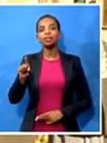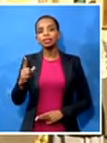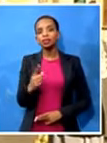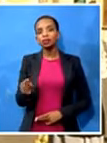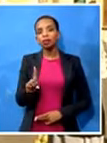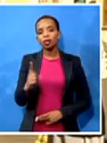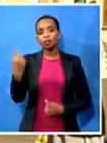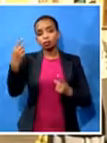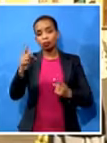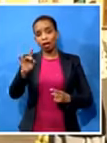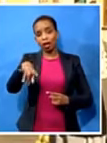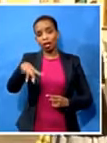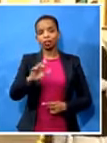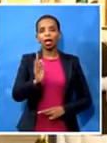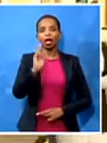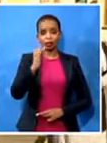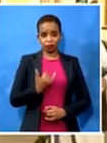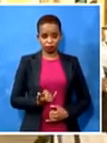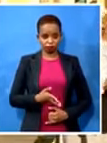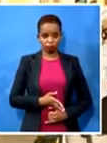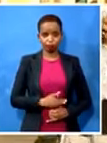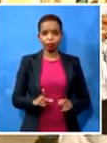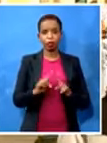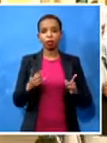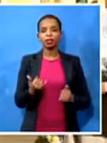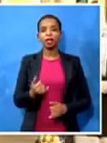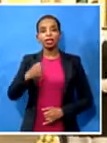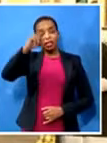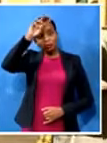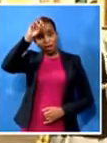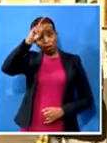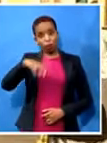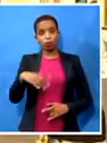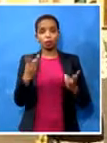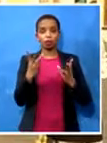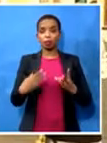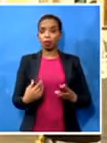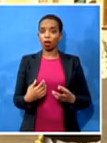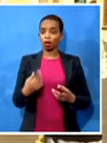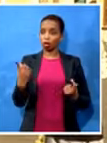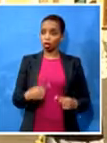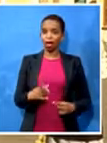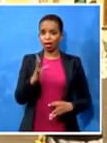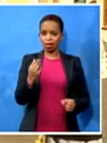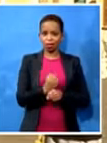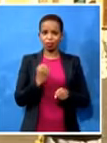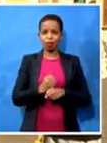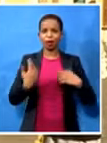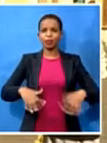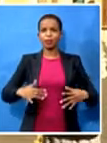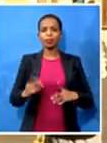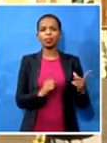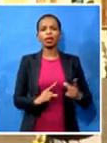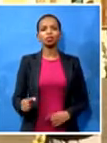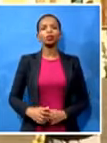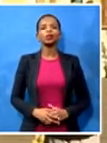having these Springbok stars here. It's the amazing work that they're doing. And they've been at it for days and weeks now. And